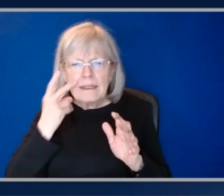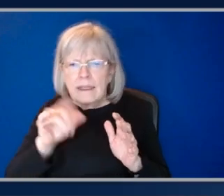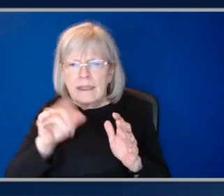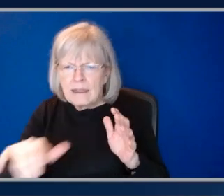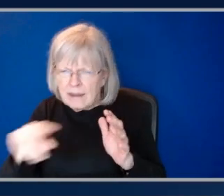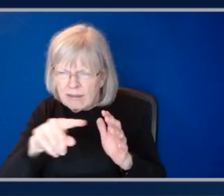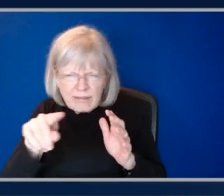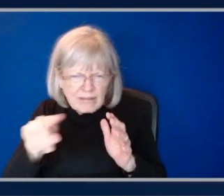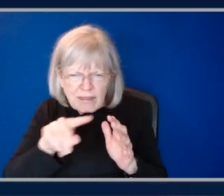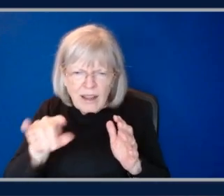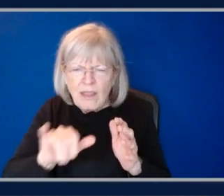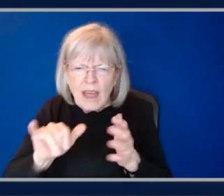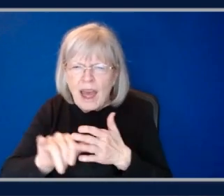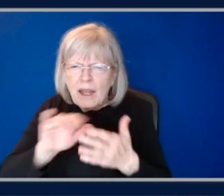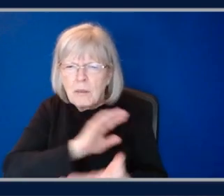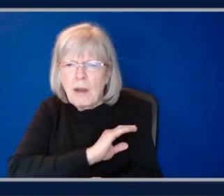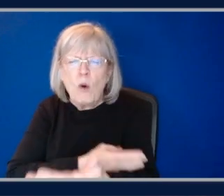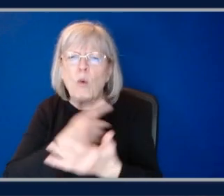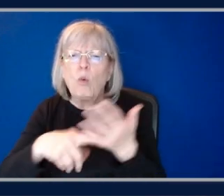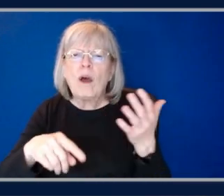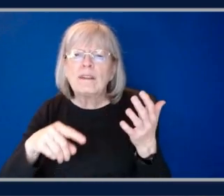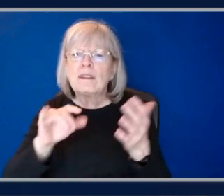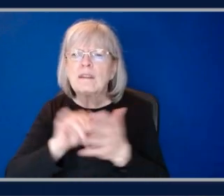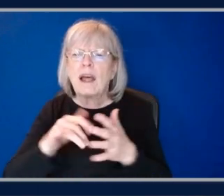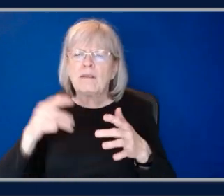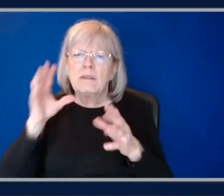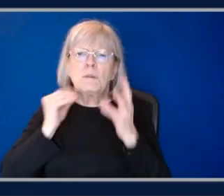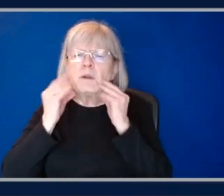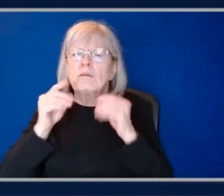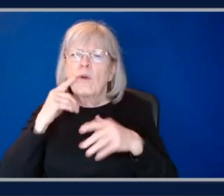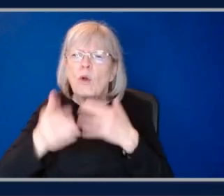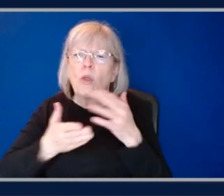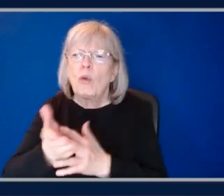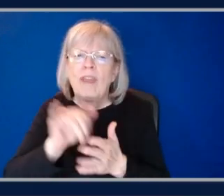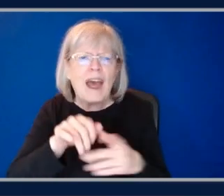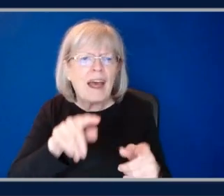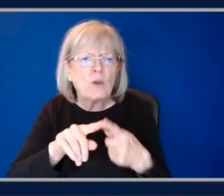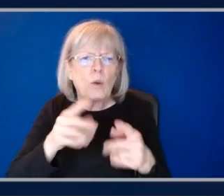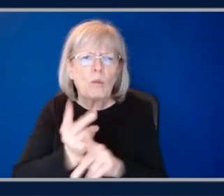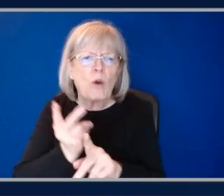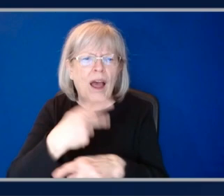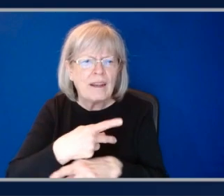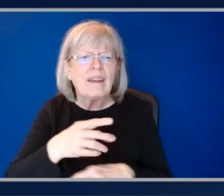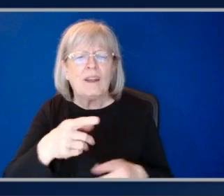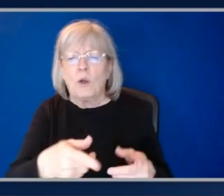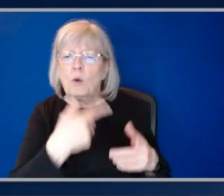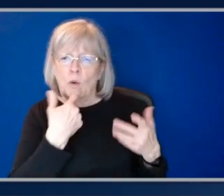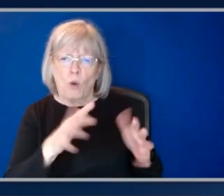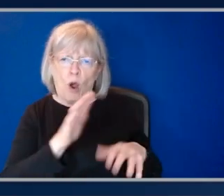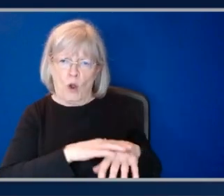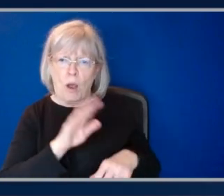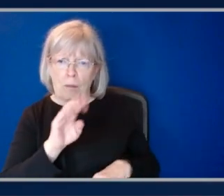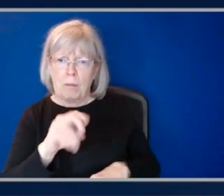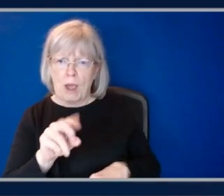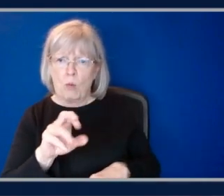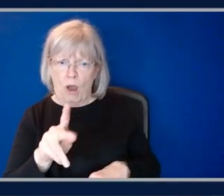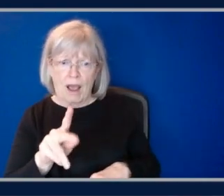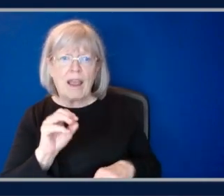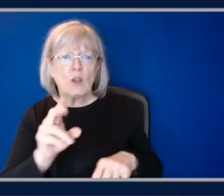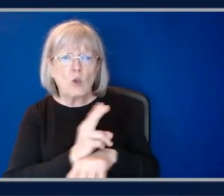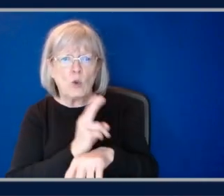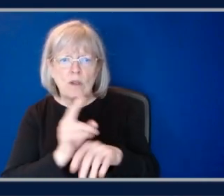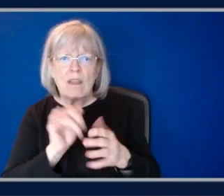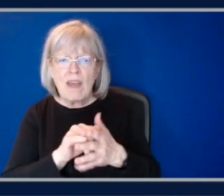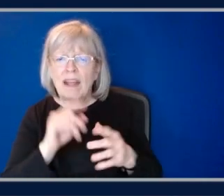what's the journey look like moving this to, to prod? So if you, if you're, you know, if you're already on bedrock, then it's like I said earlier, if you're using the converse